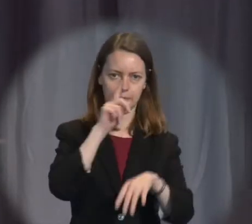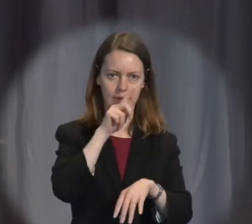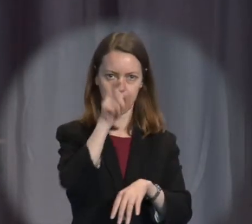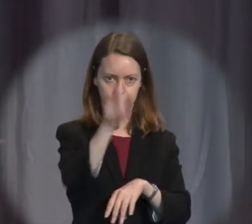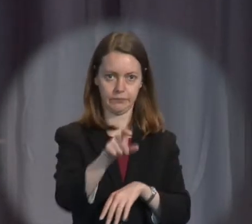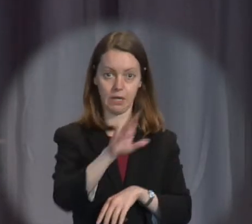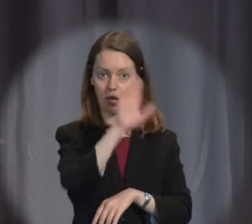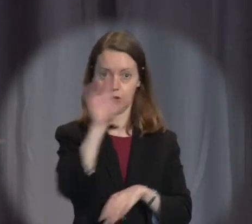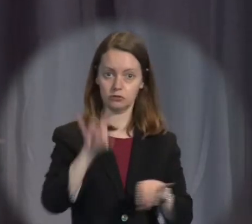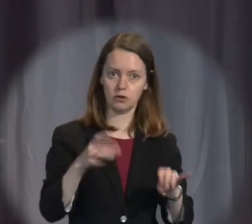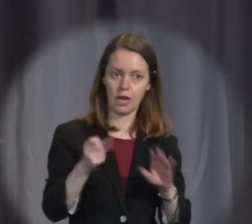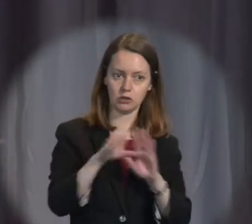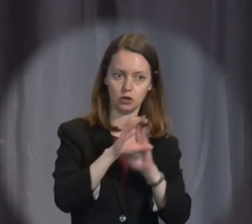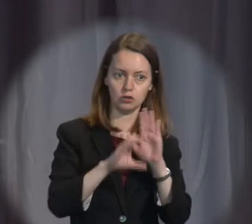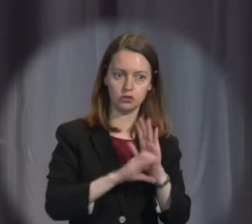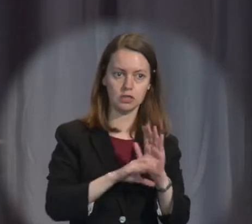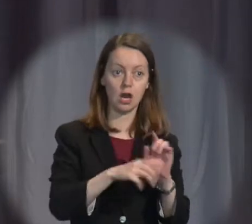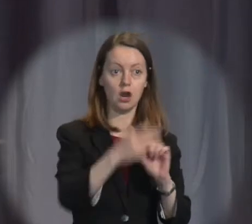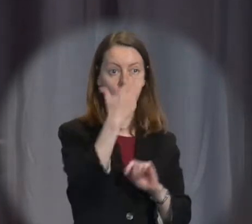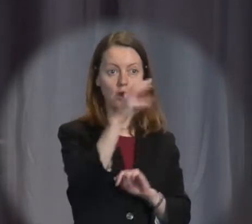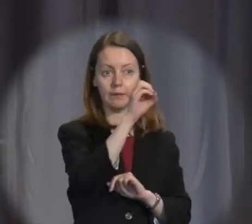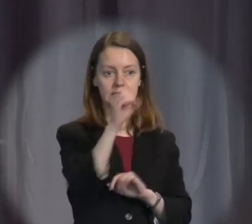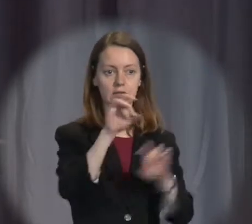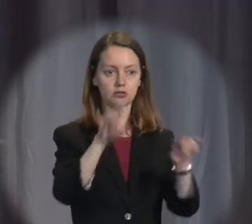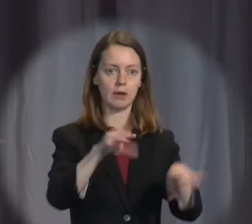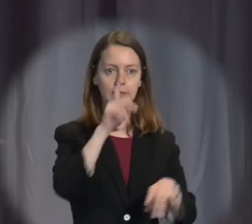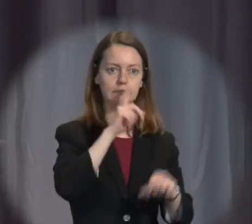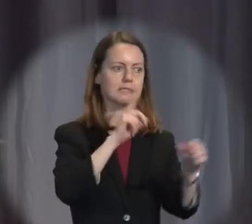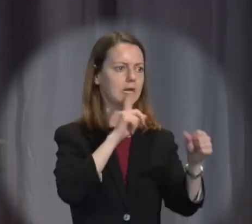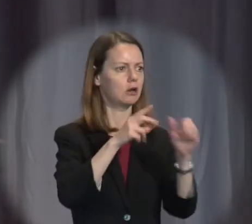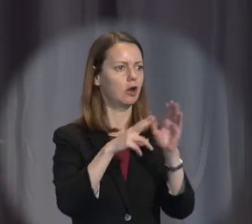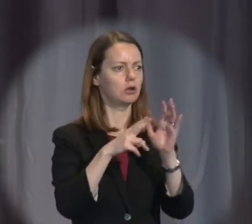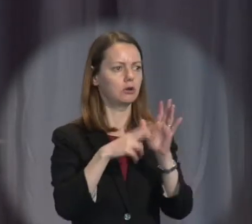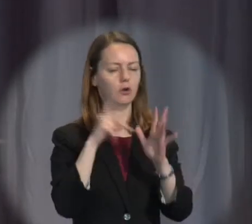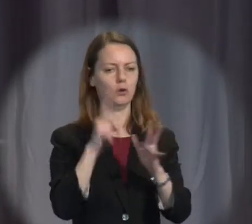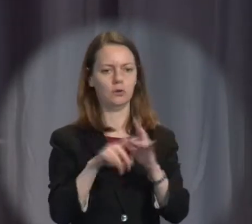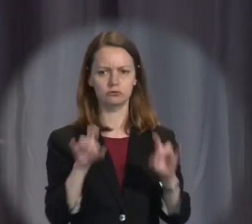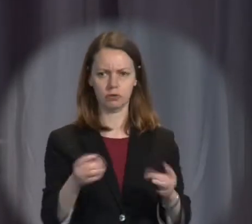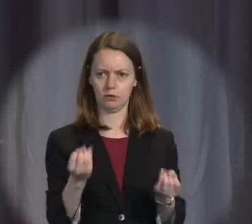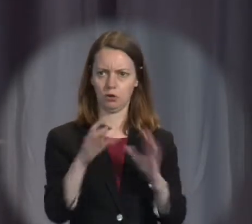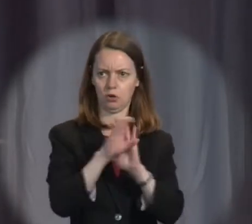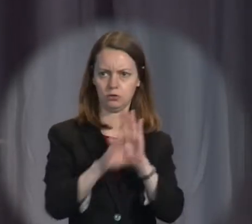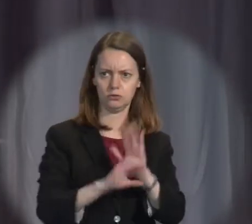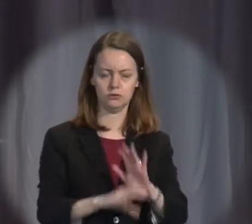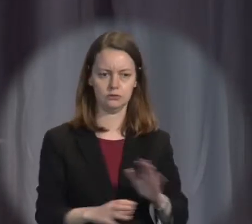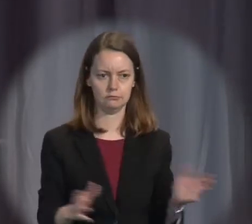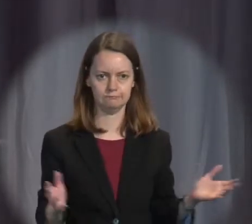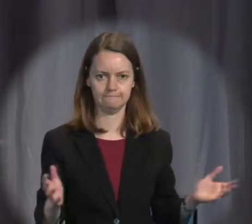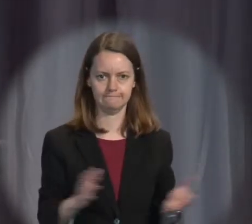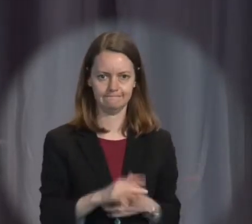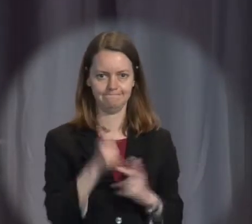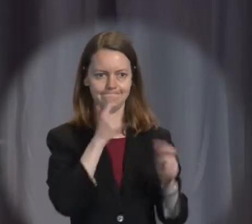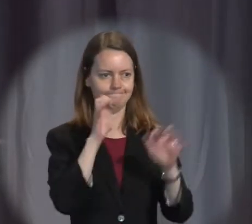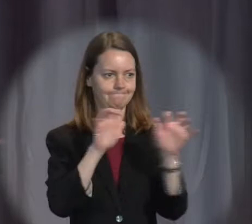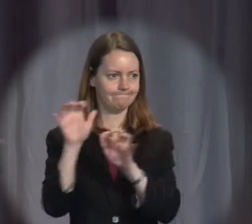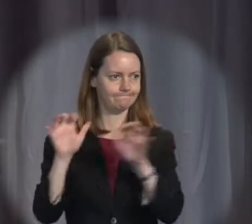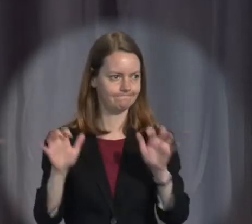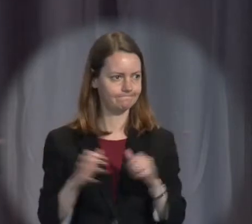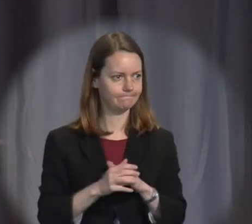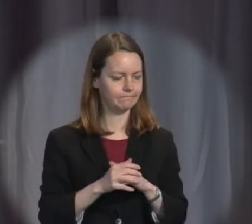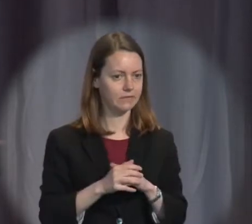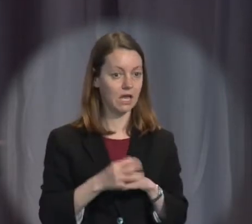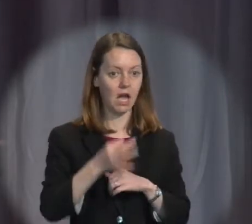To which the answer by 90% of Australians was no. When asked if we have a Bill of Rights,